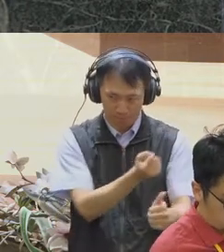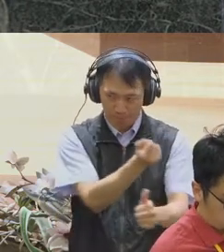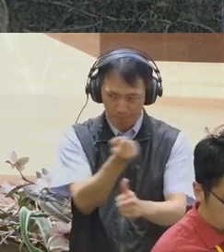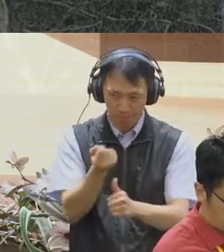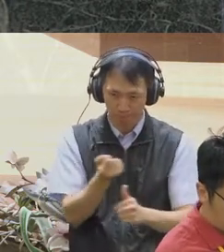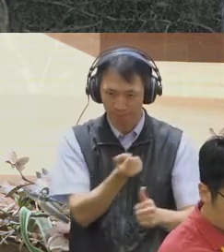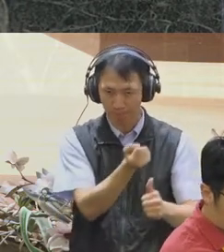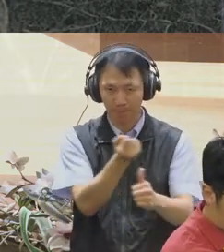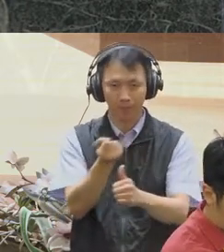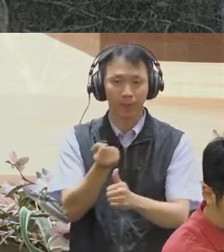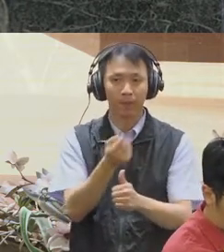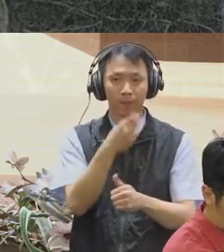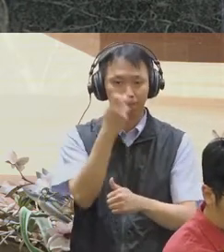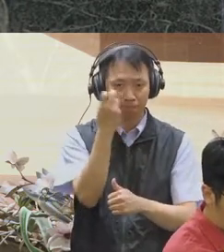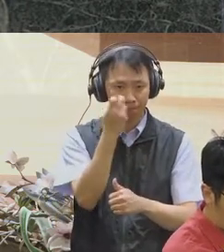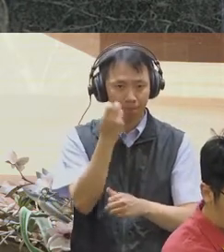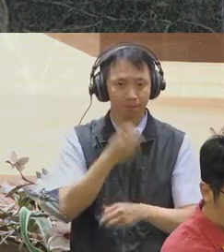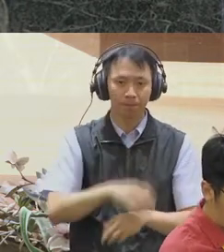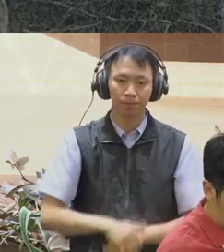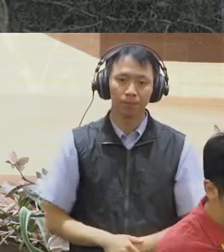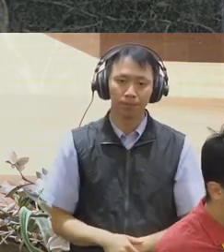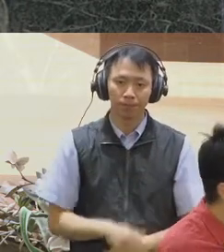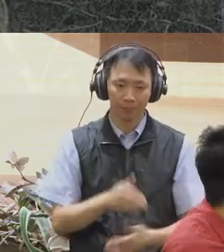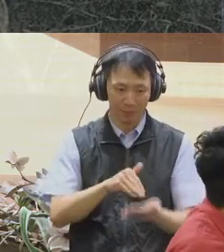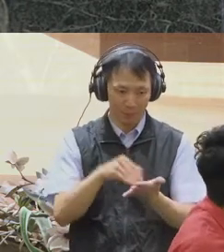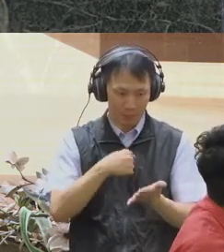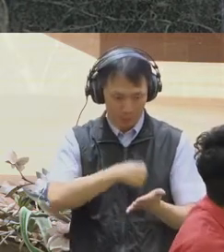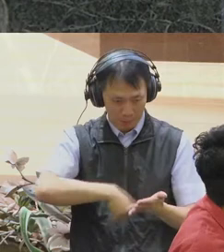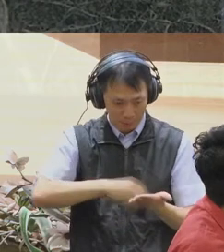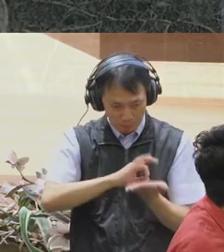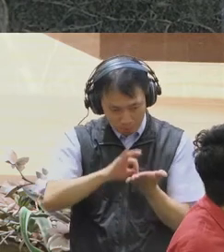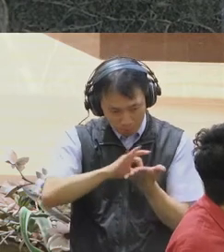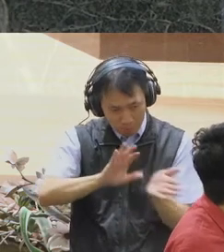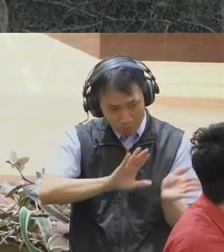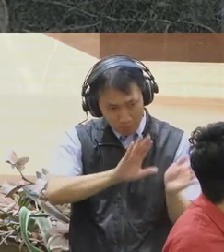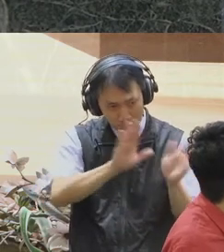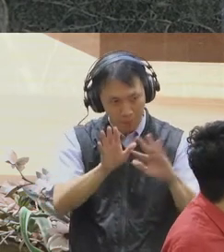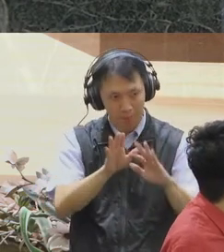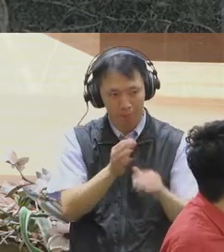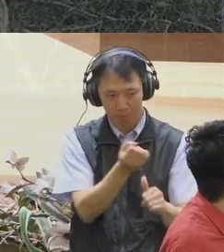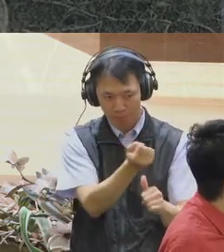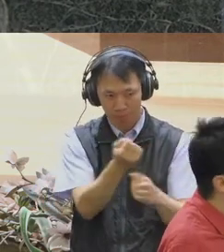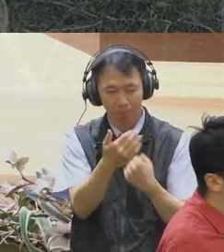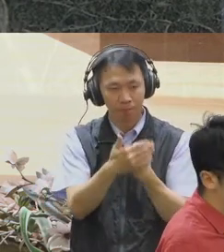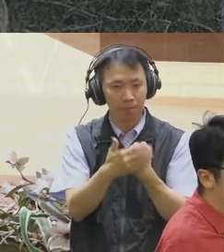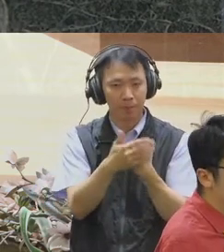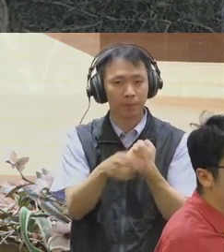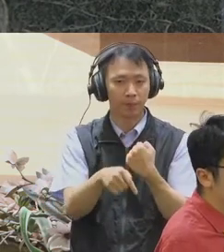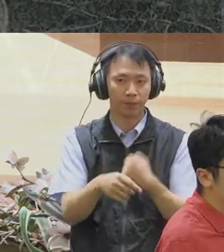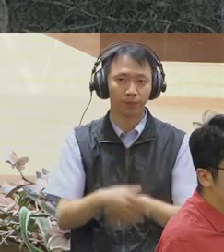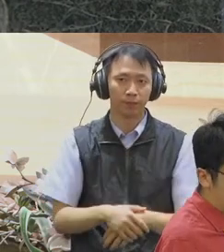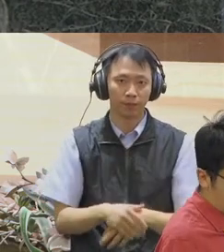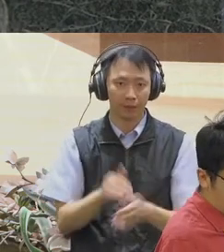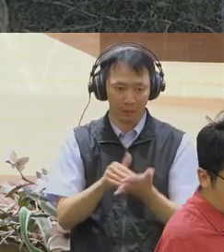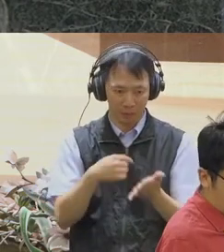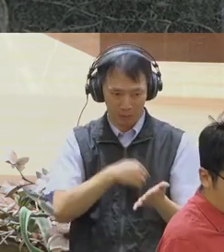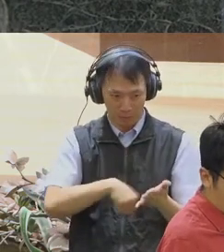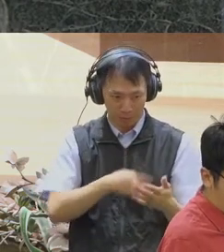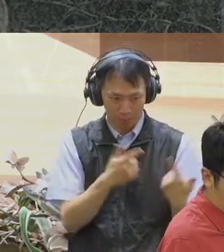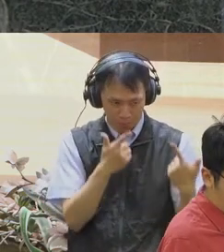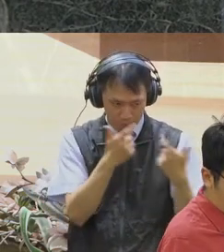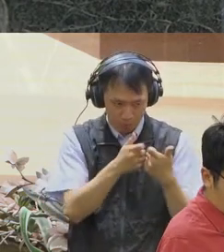to ensure that it's being deployed in an ethical manner, the non-profit plans to continue to monitor